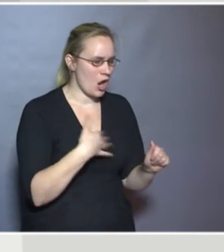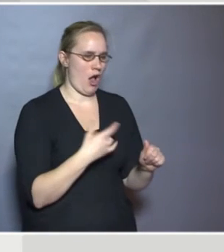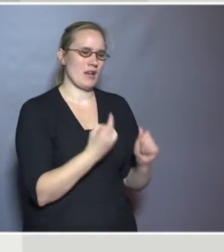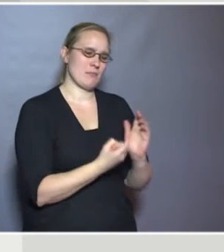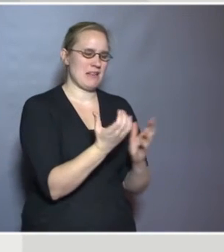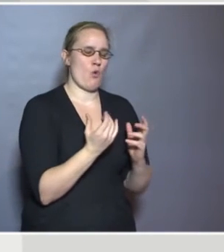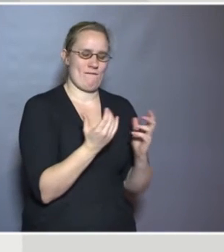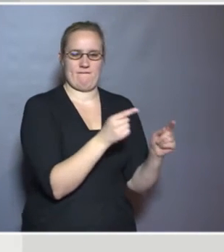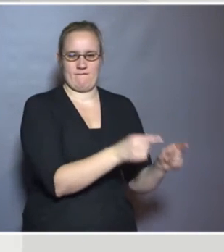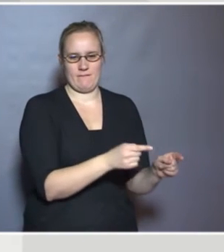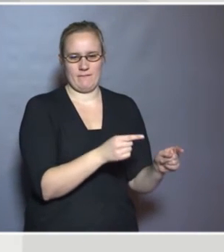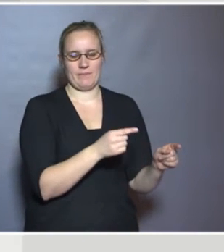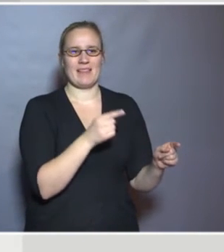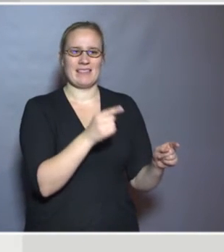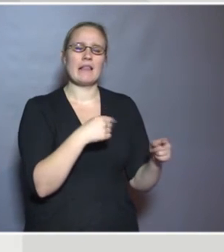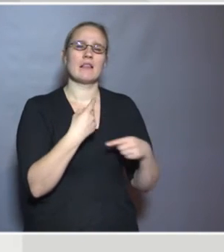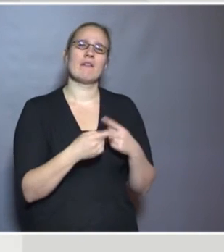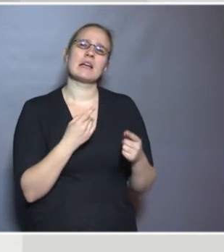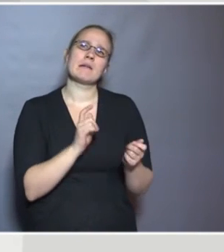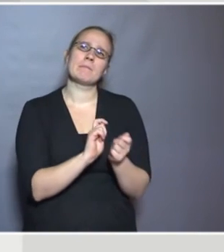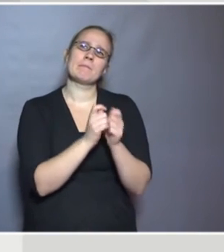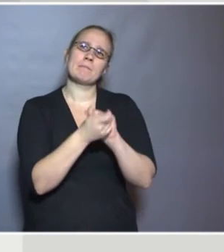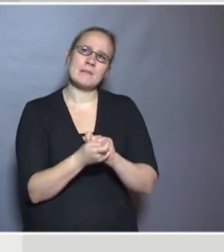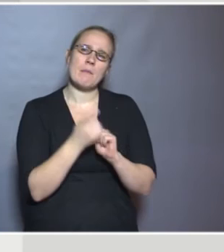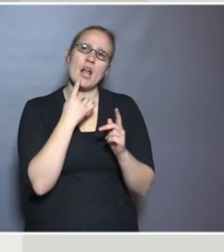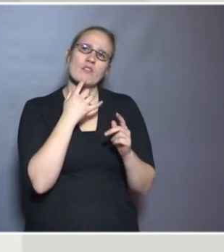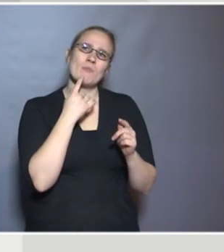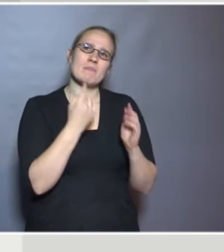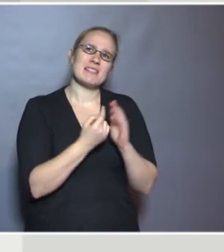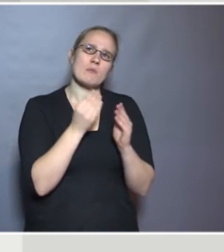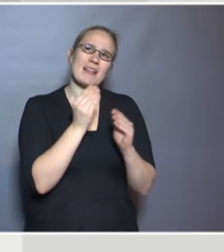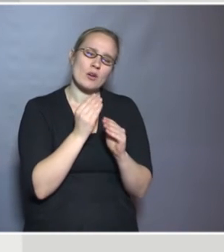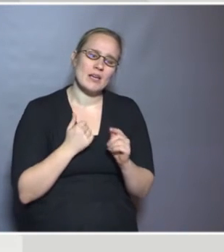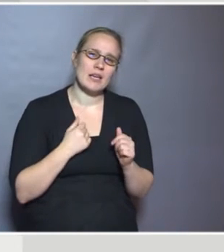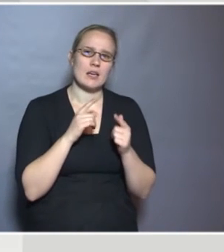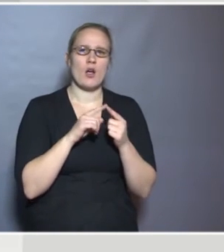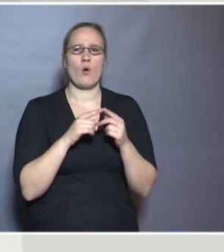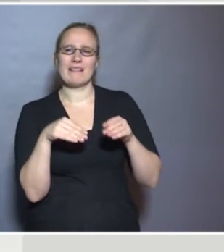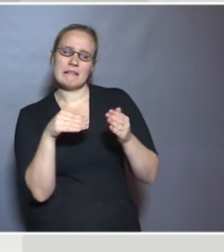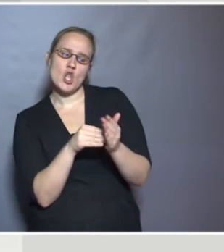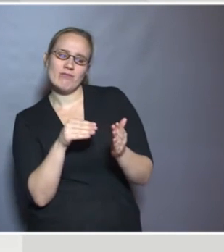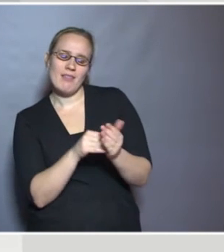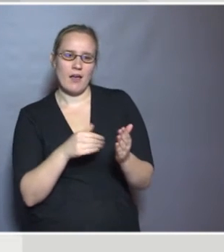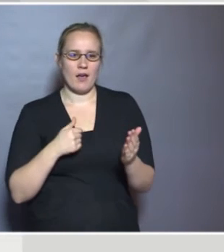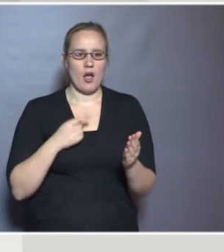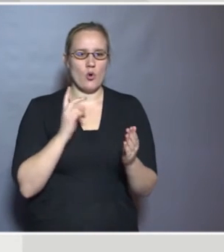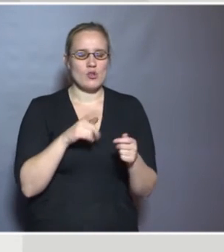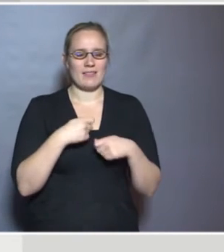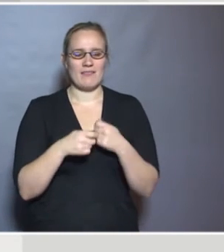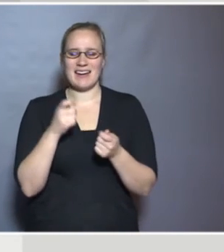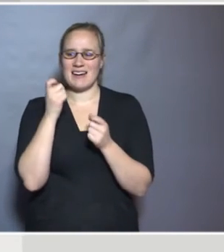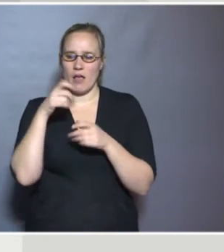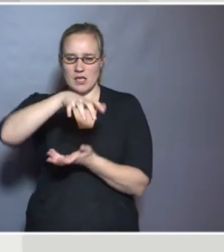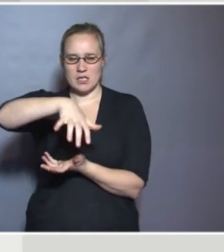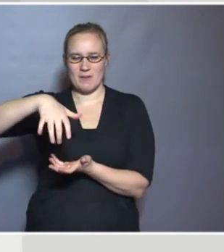This then developed into thinking about special needs education and the wider system. And then the data collection